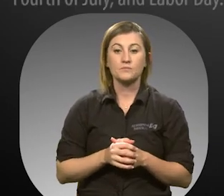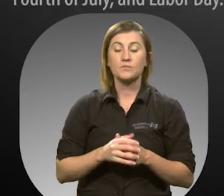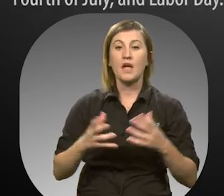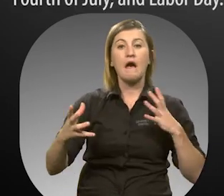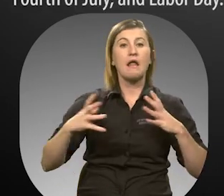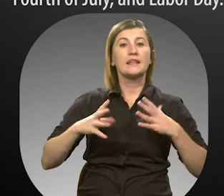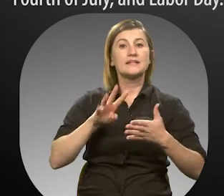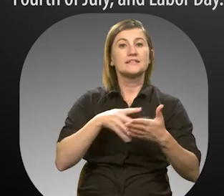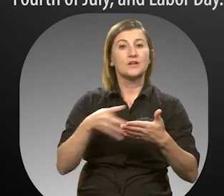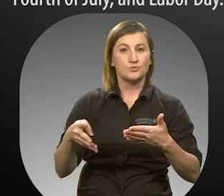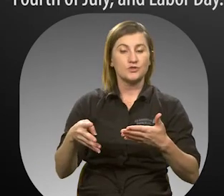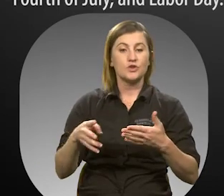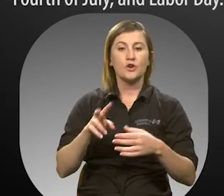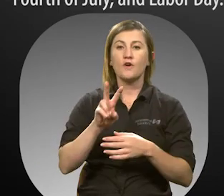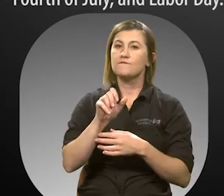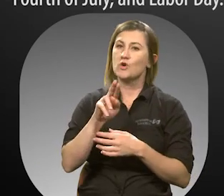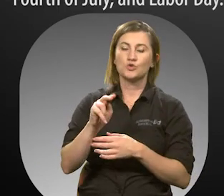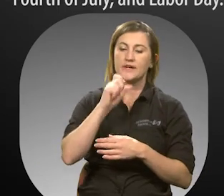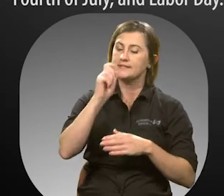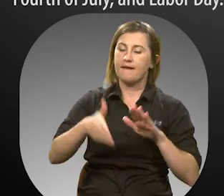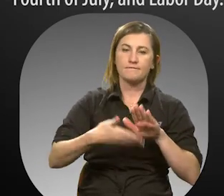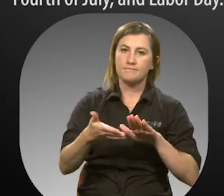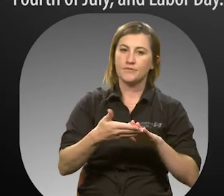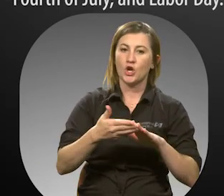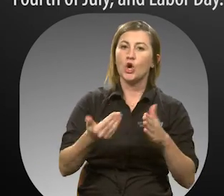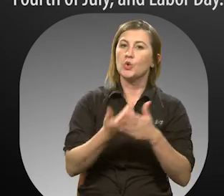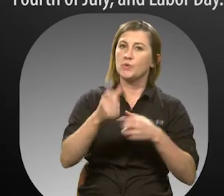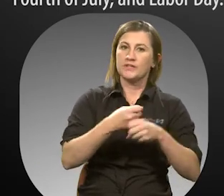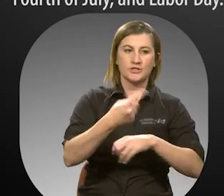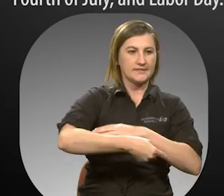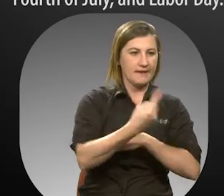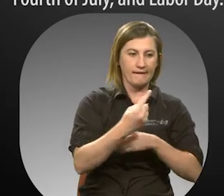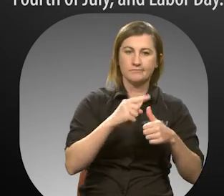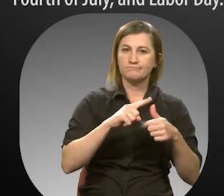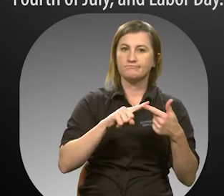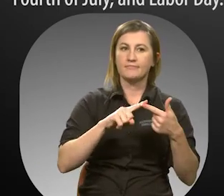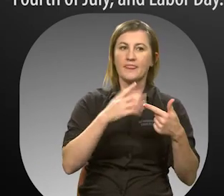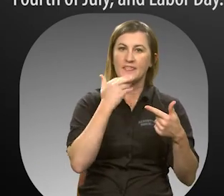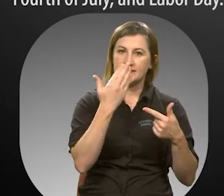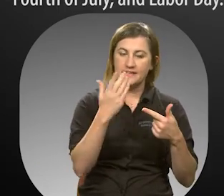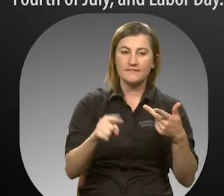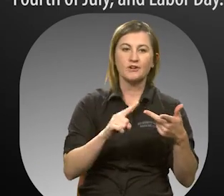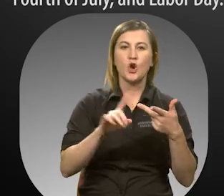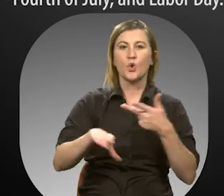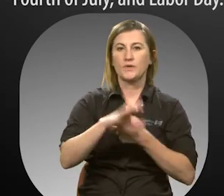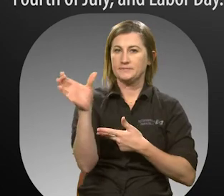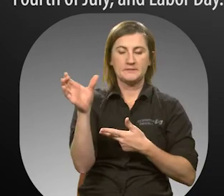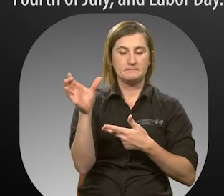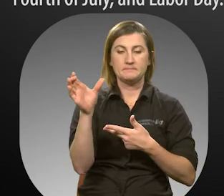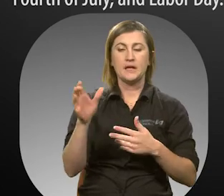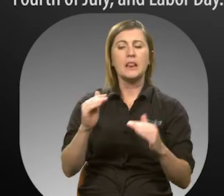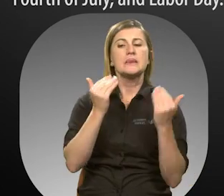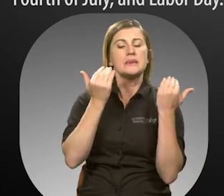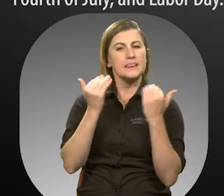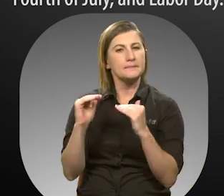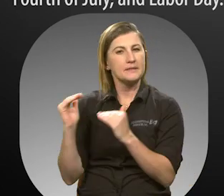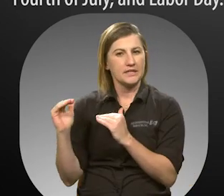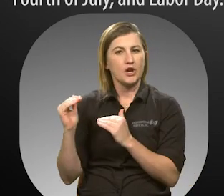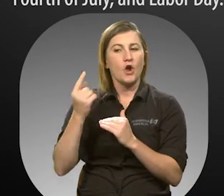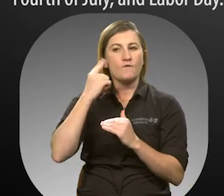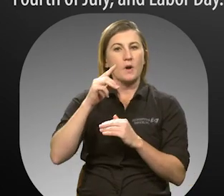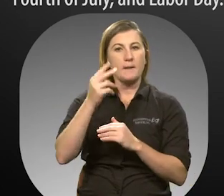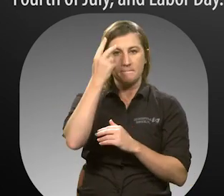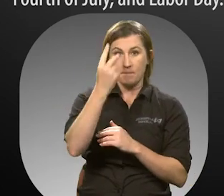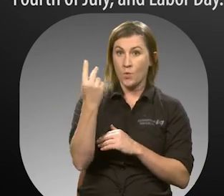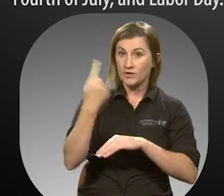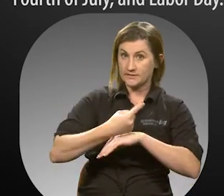Holiday Schedules. Votran does not operate on New Year's Day, Thanksgiving Day, or Christmas Day. Limited service is available on